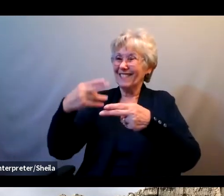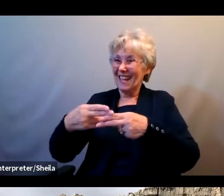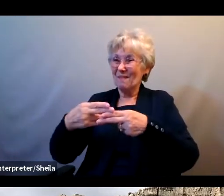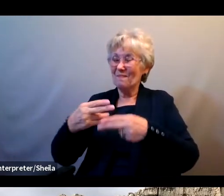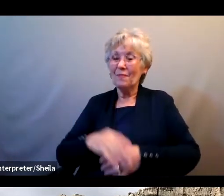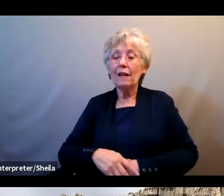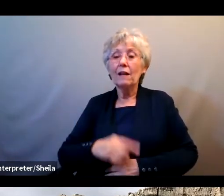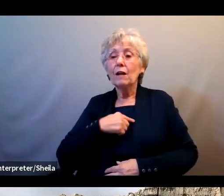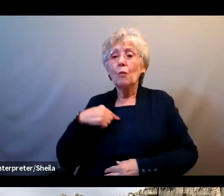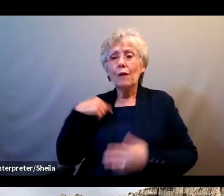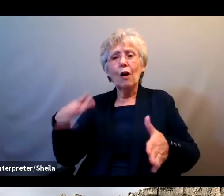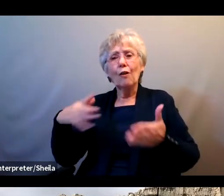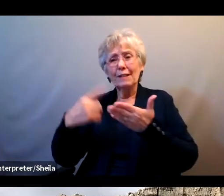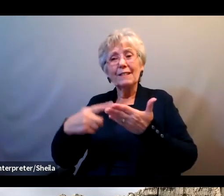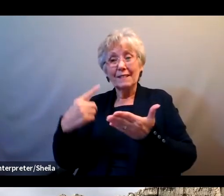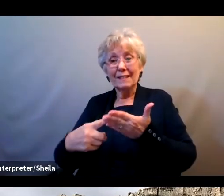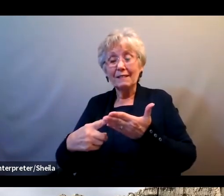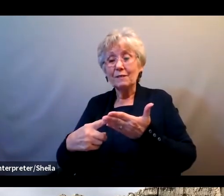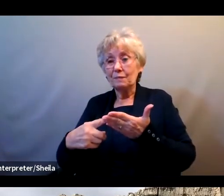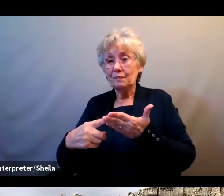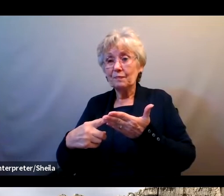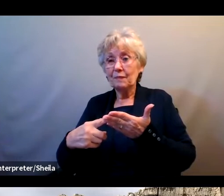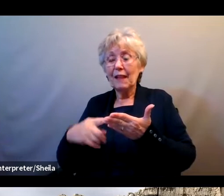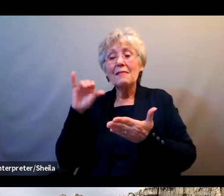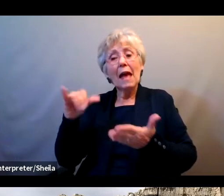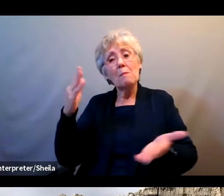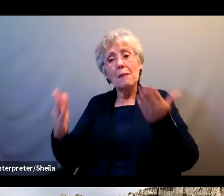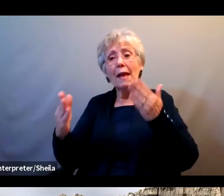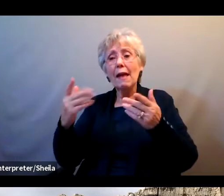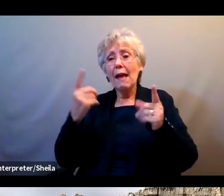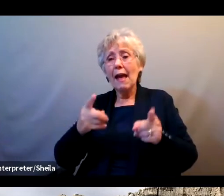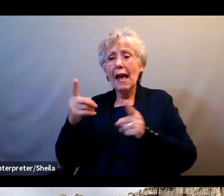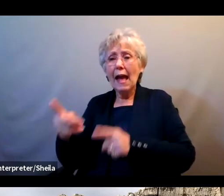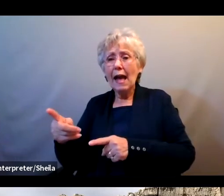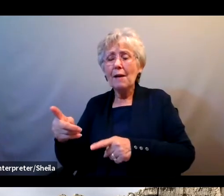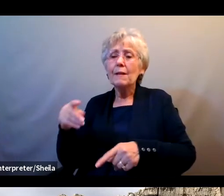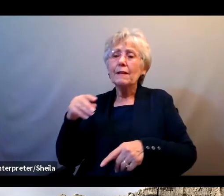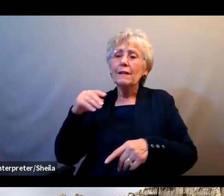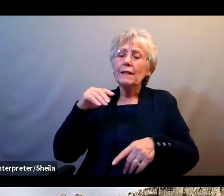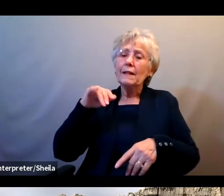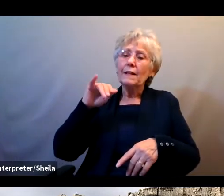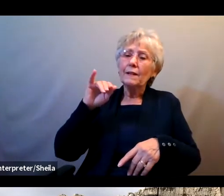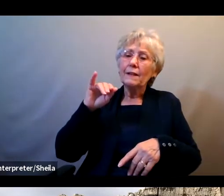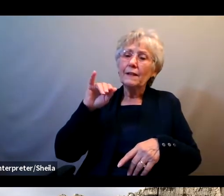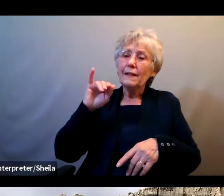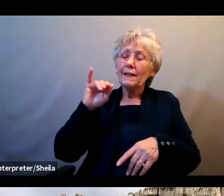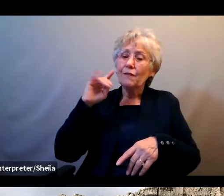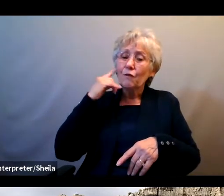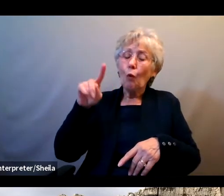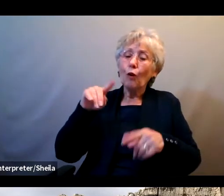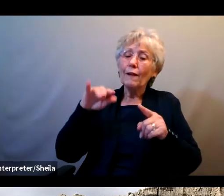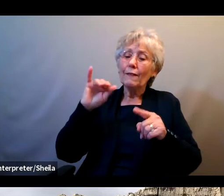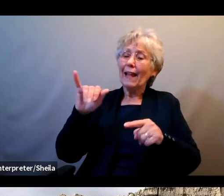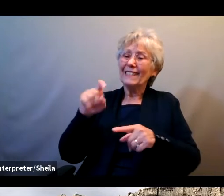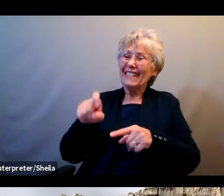We talked earlier about how this might happen also in an IT scam. So in this type of scam,